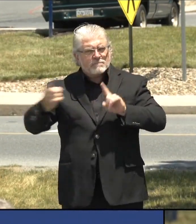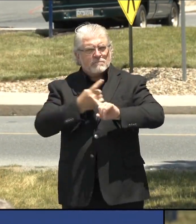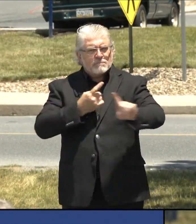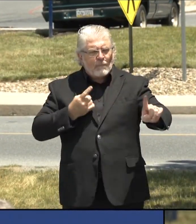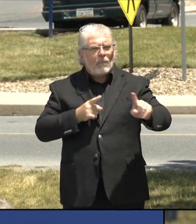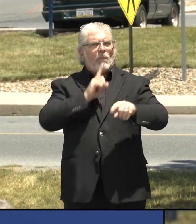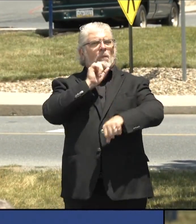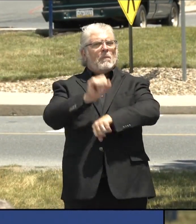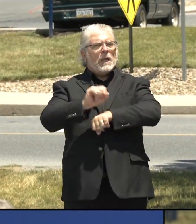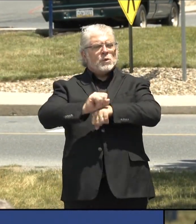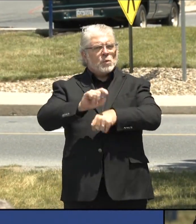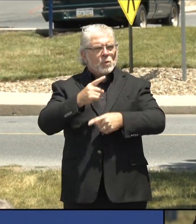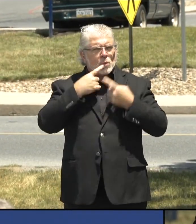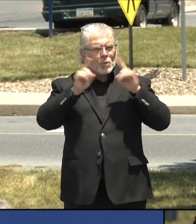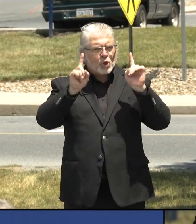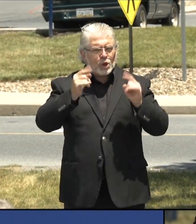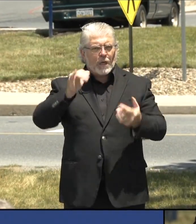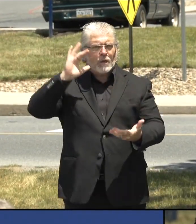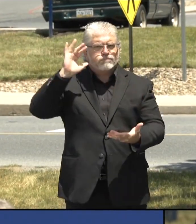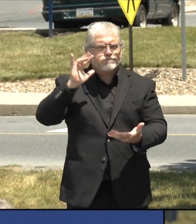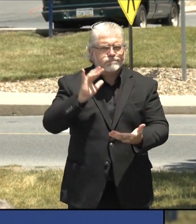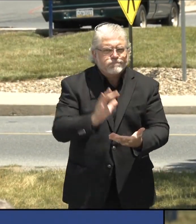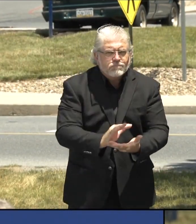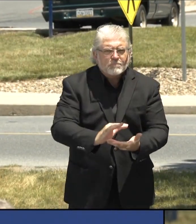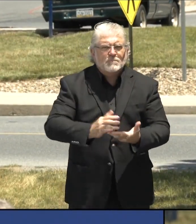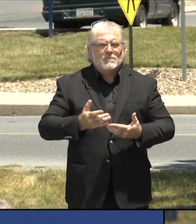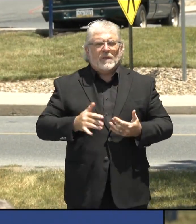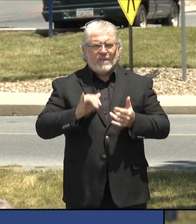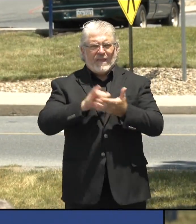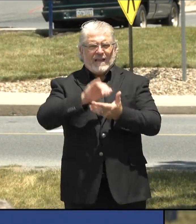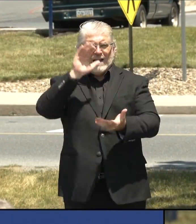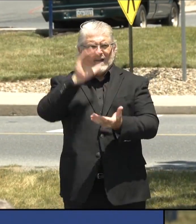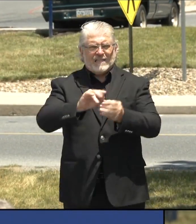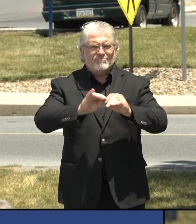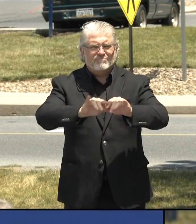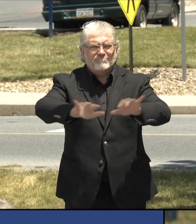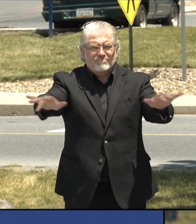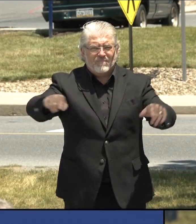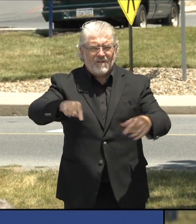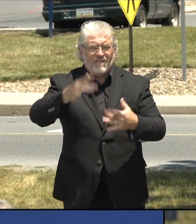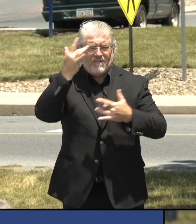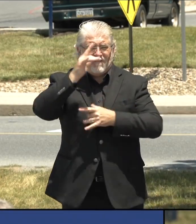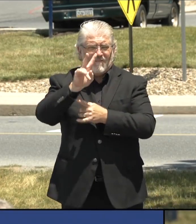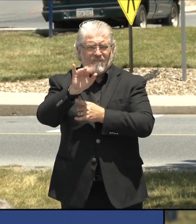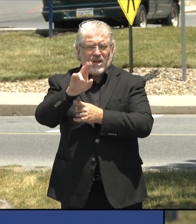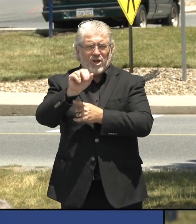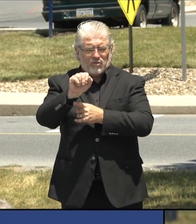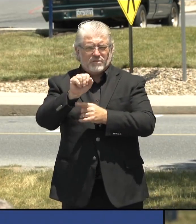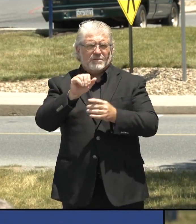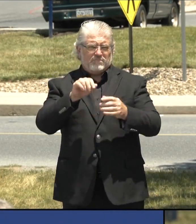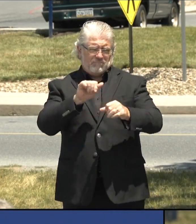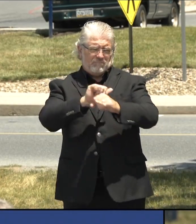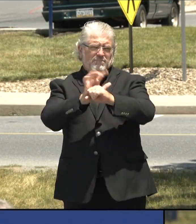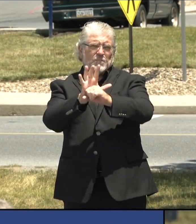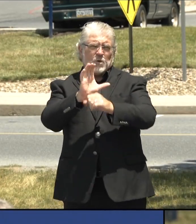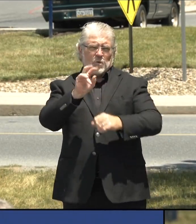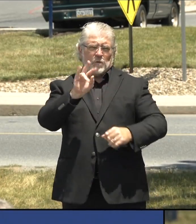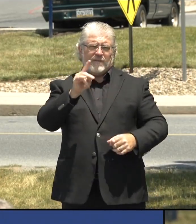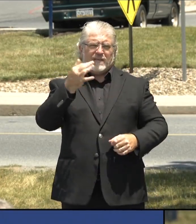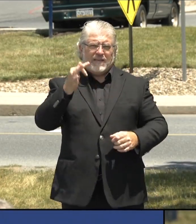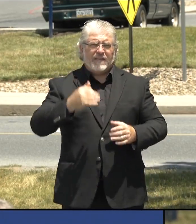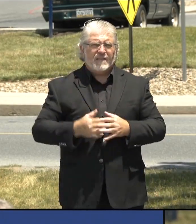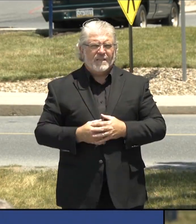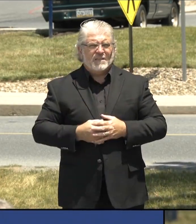slow the spread of the very contagious virus COVID-19. We have learned that our communities are filled with